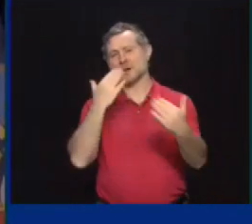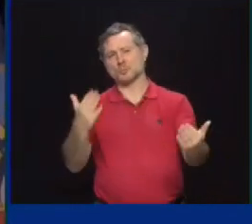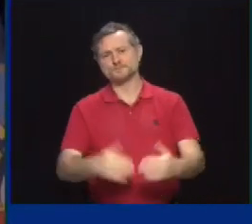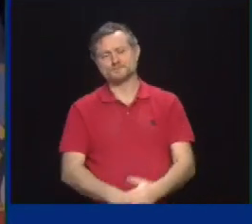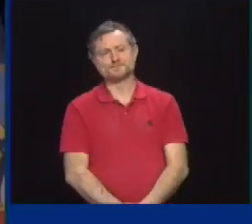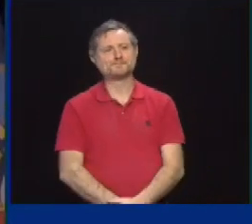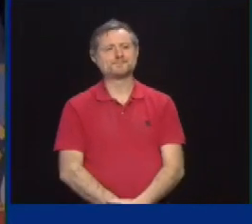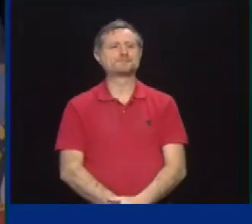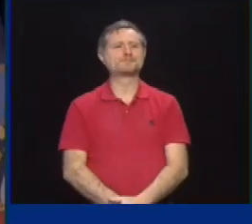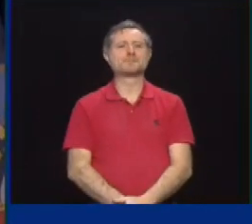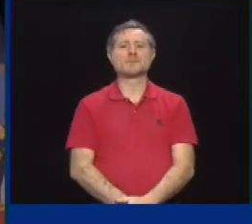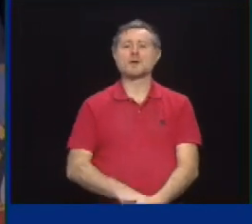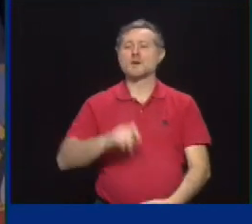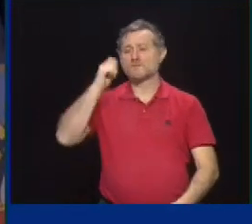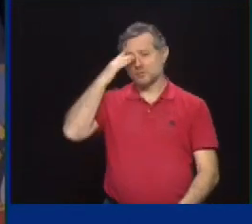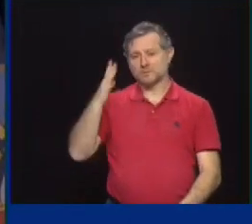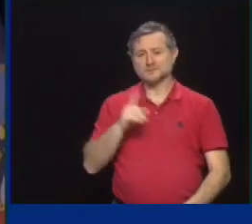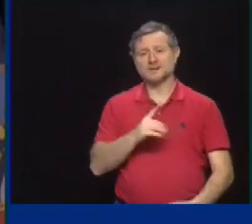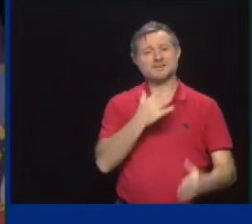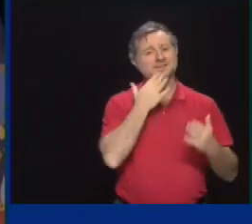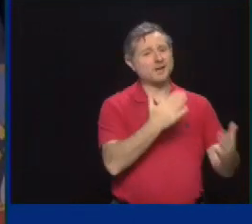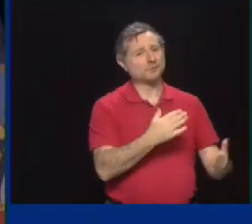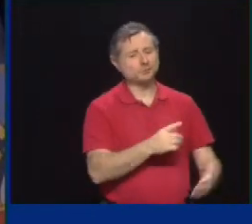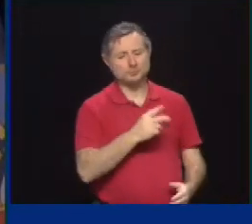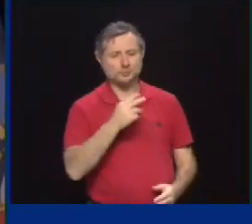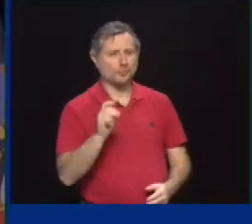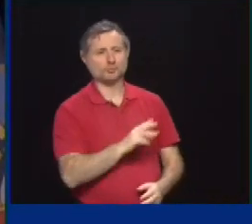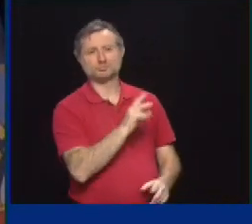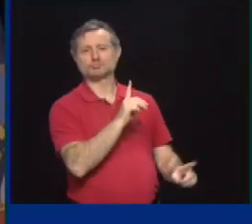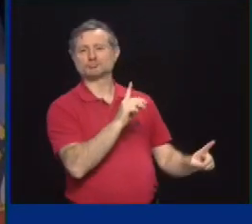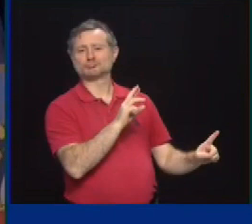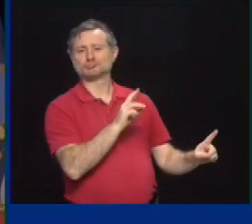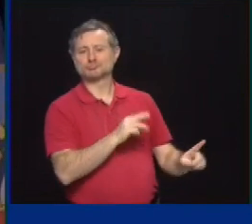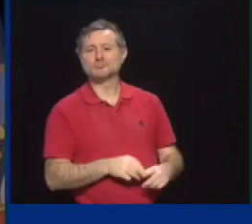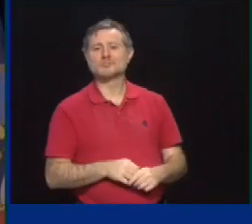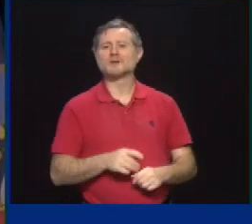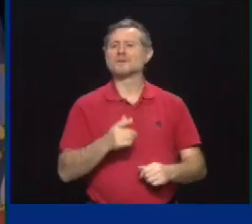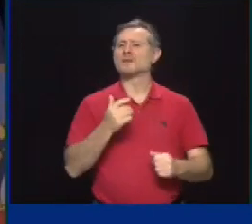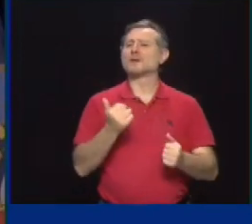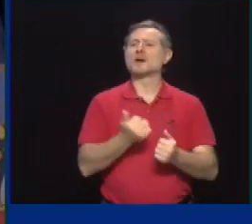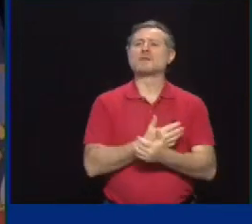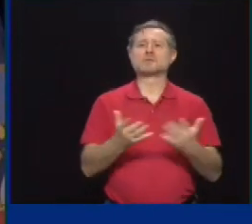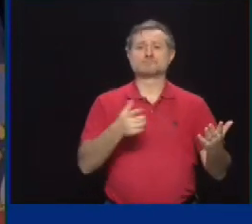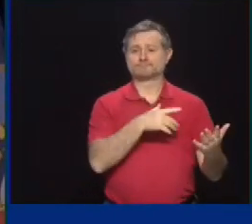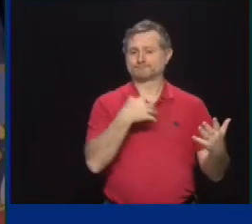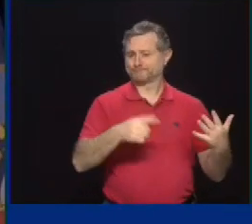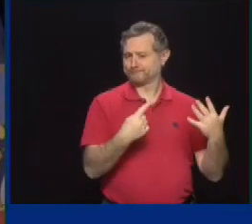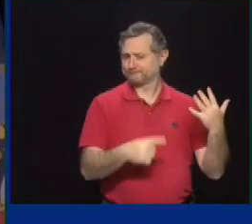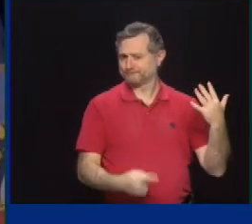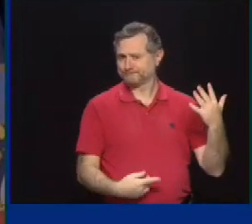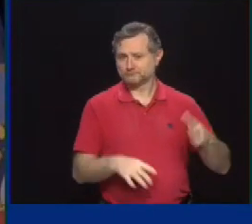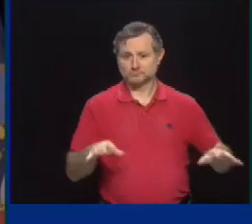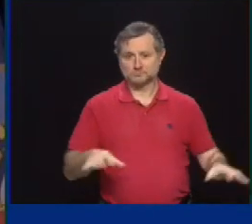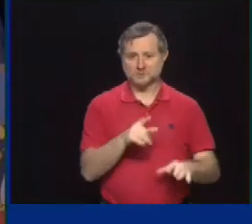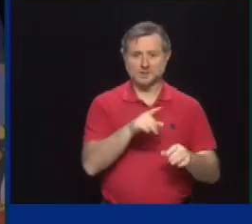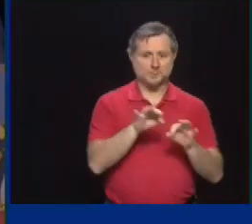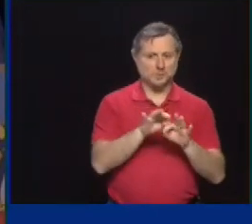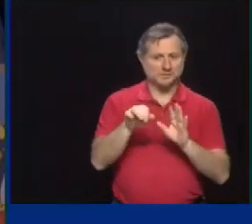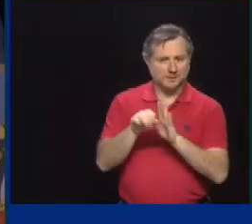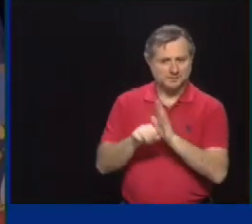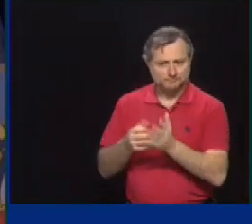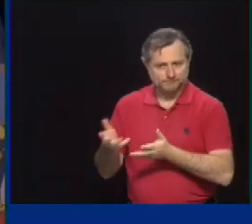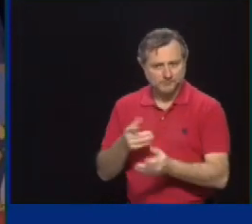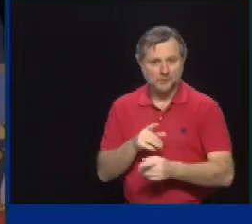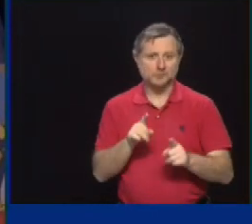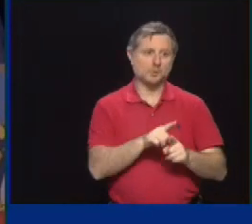Thank you, Dr. Lederlo. On top of everything else you're doing to help protect the people of the state, you're also taking care of three children. So thank you. And so